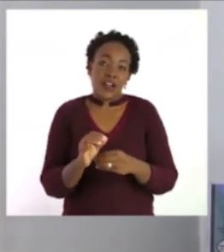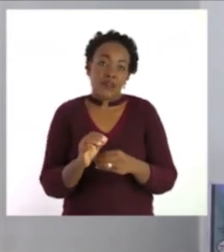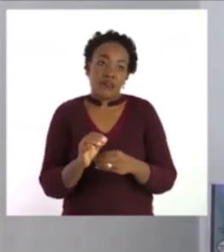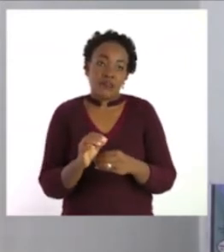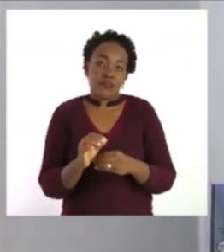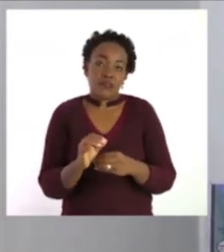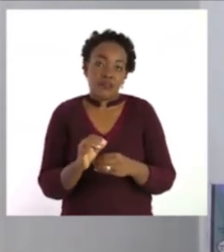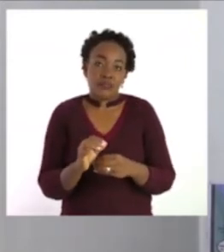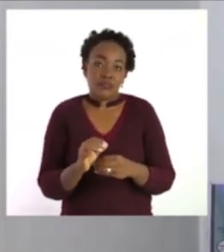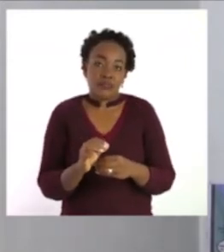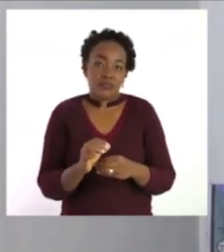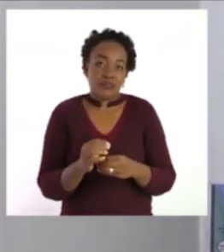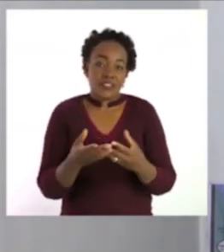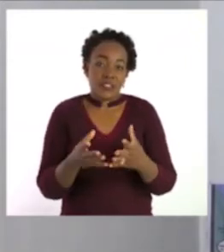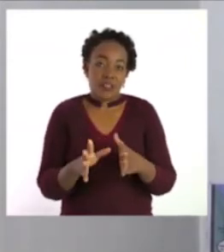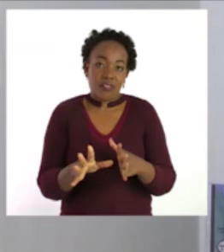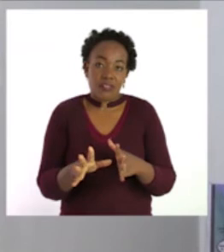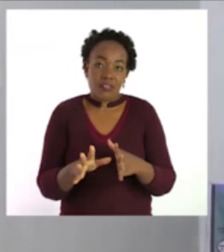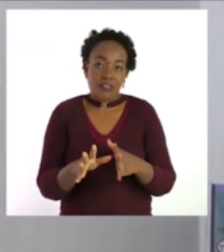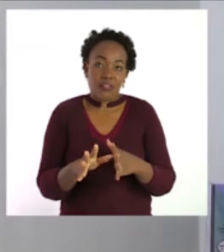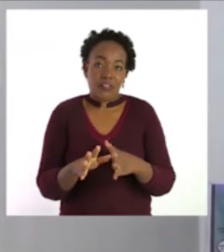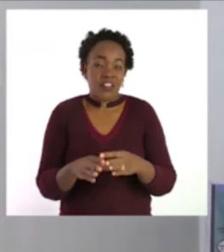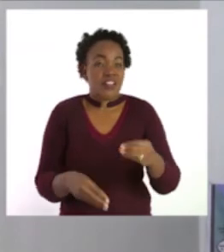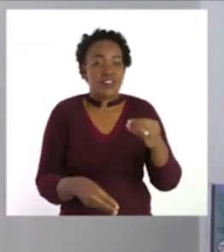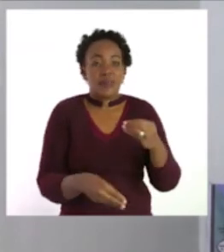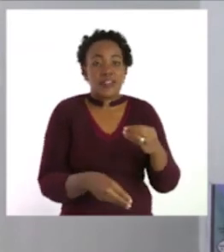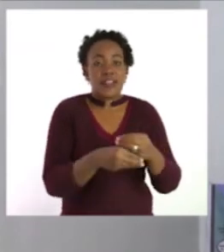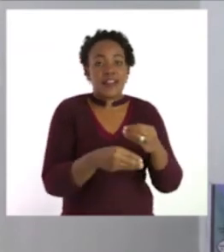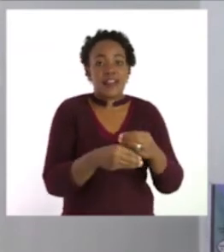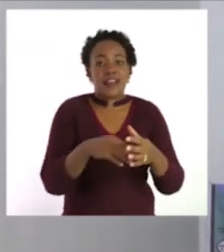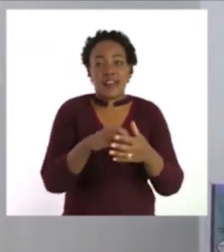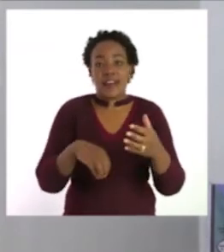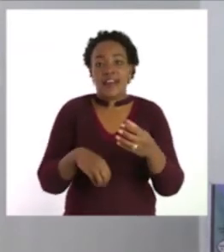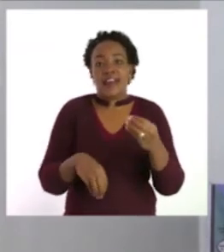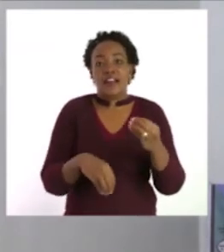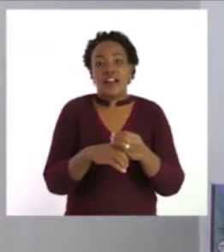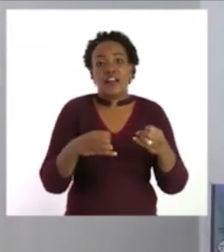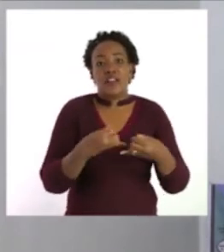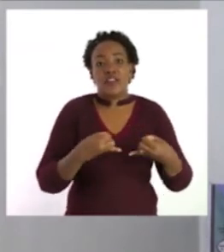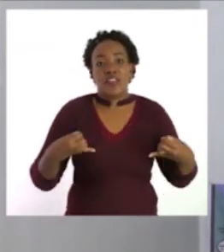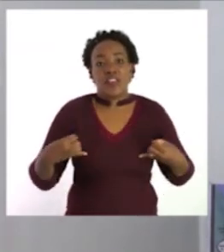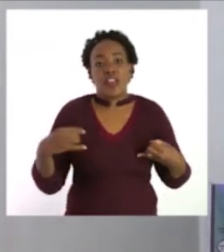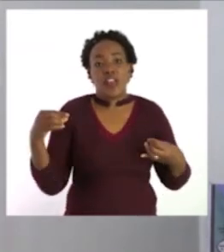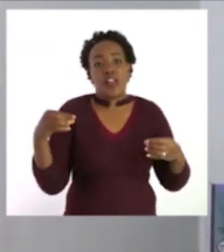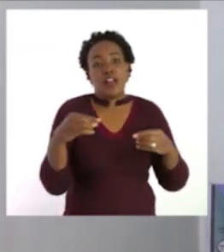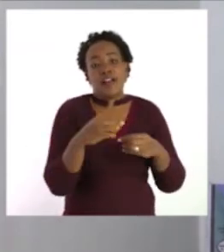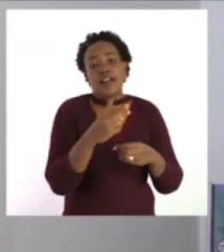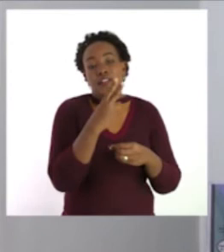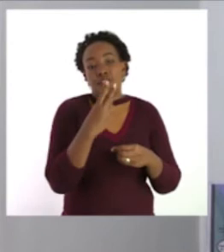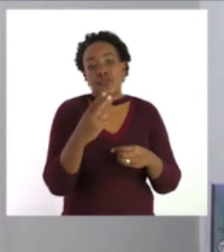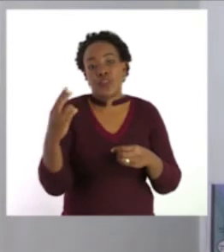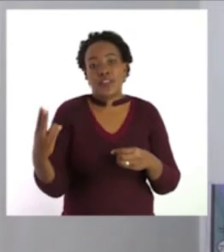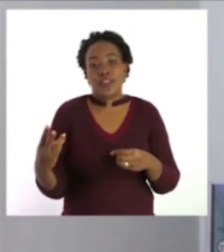That's all about addition and subtraction of numbers using the number line, grade 2s and grade